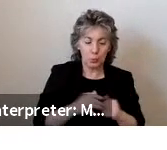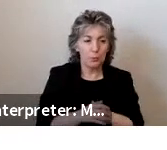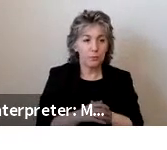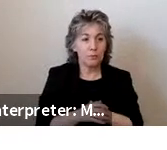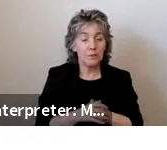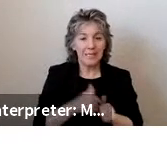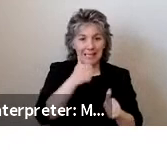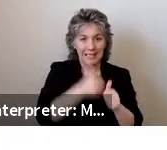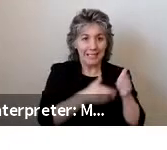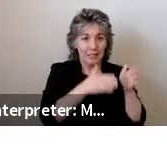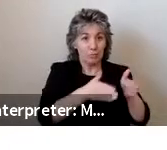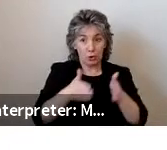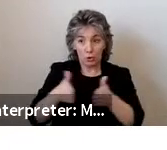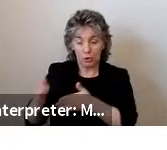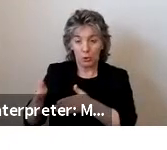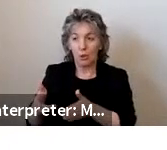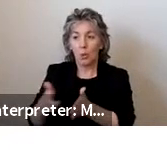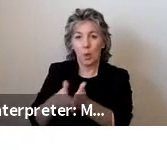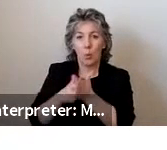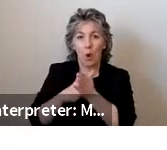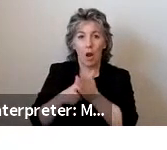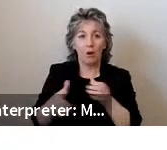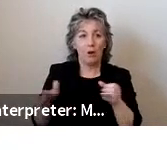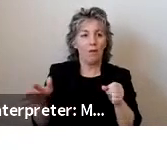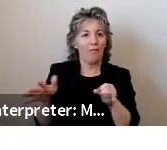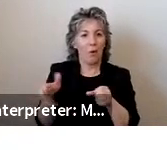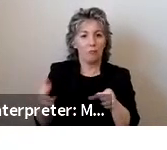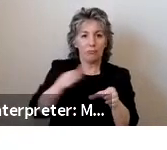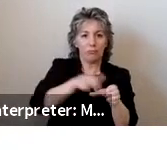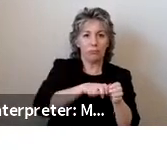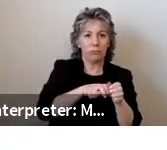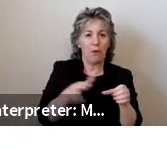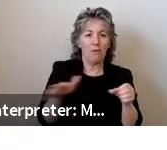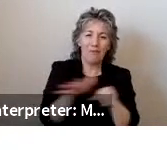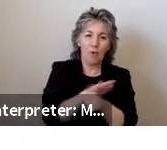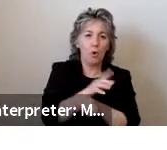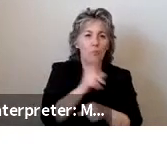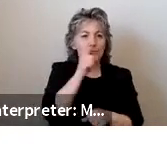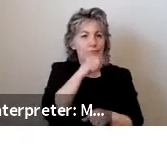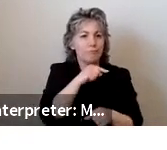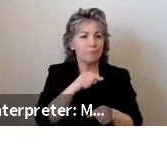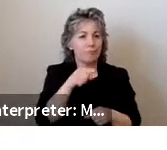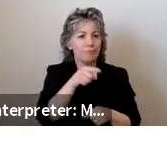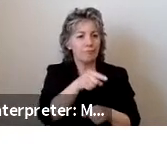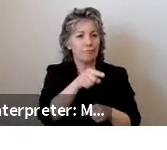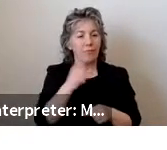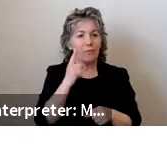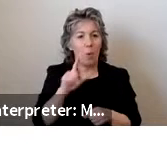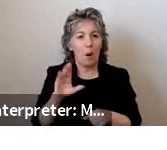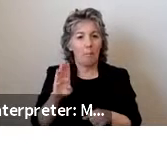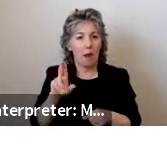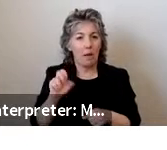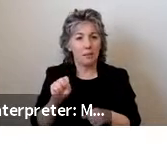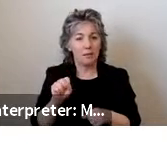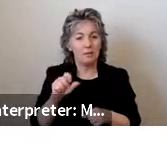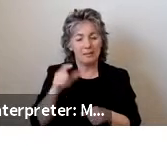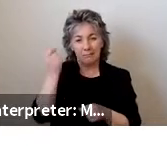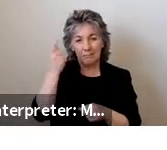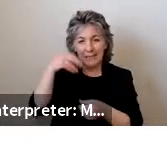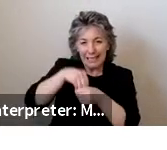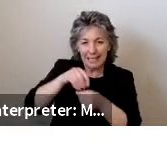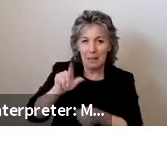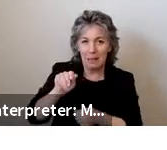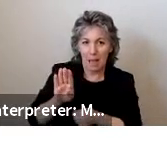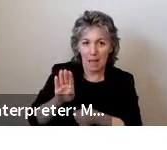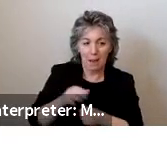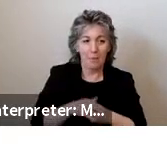participant was required to board a full-scale mock-up of a low-floor bus under laboratory conditions. The photographs on this slide